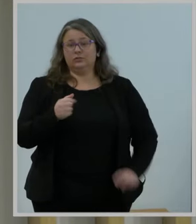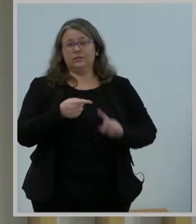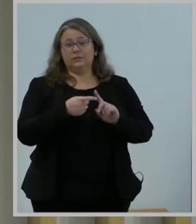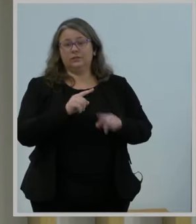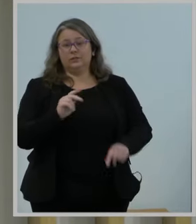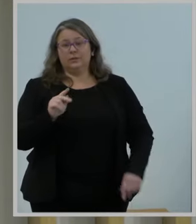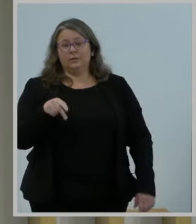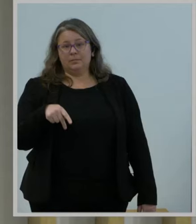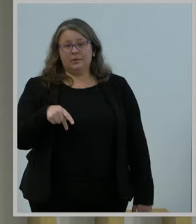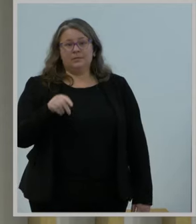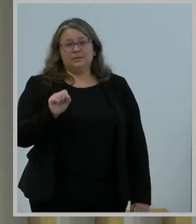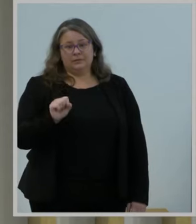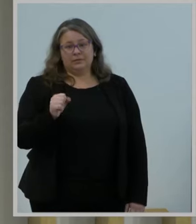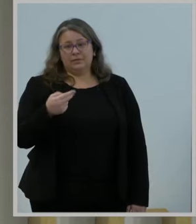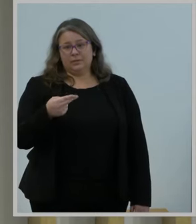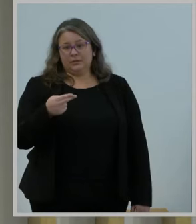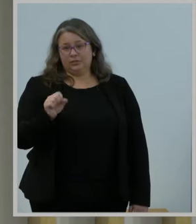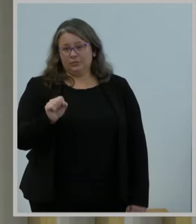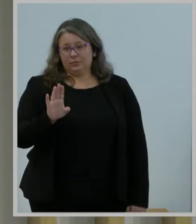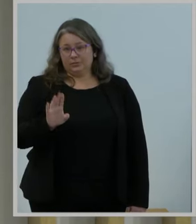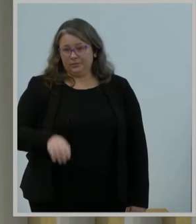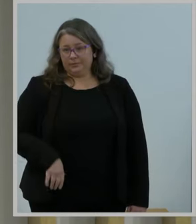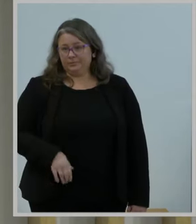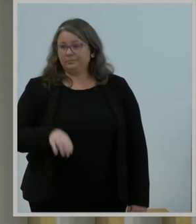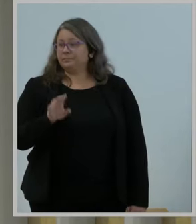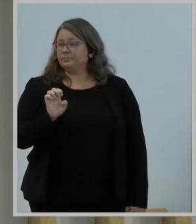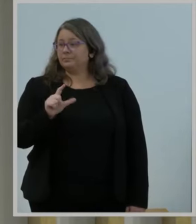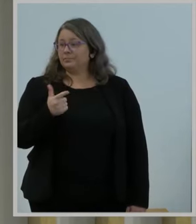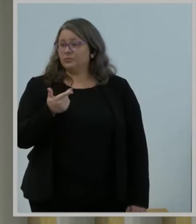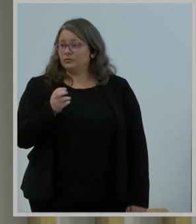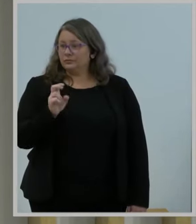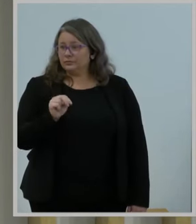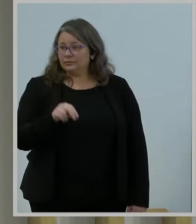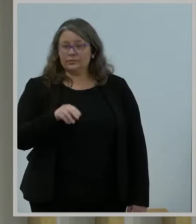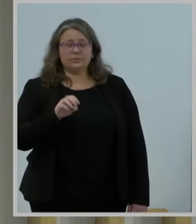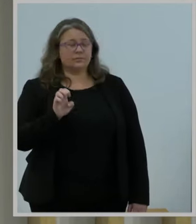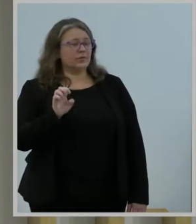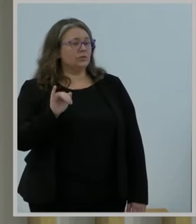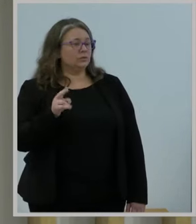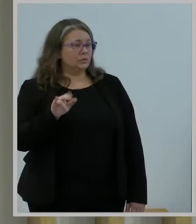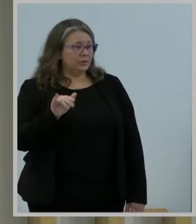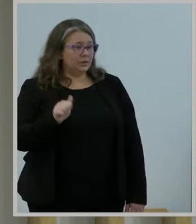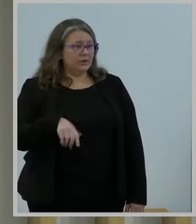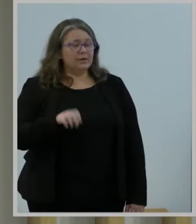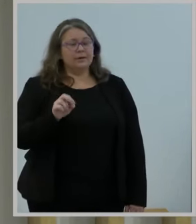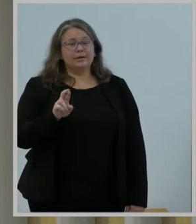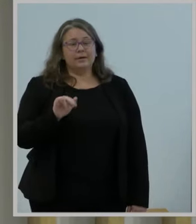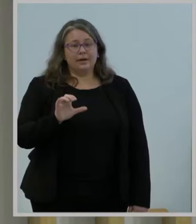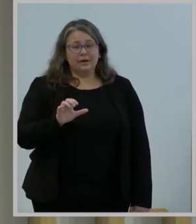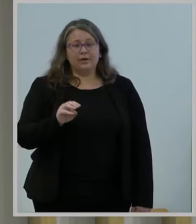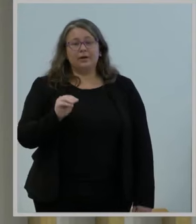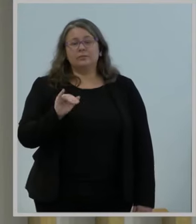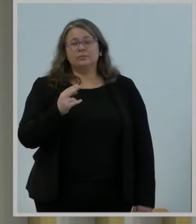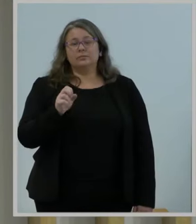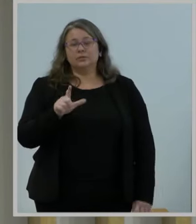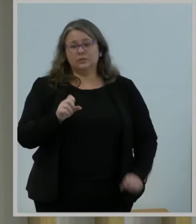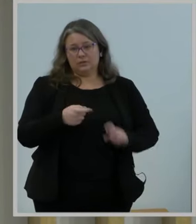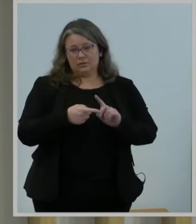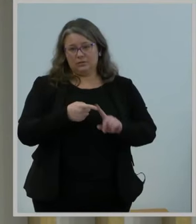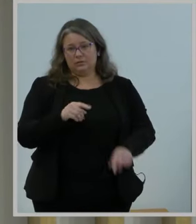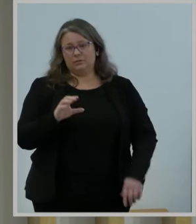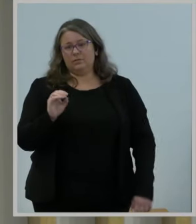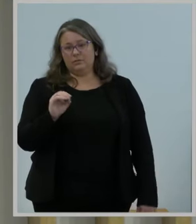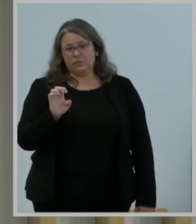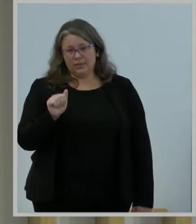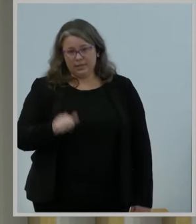and Homeland Security Bureau, Eugene Kisalev, Julia McHenry, Eric Ralph, and Michelle Schaefer from the Office of Economics and Analytics,